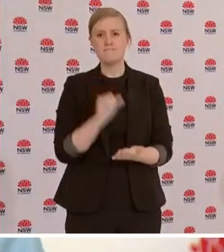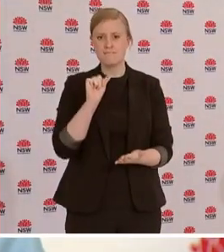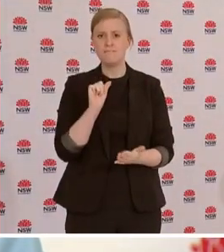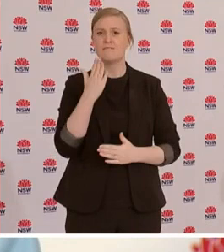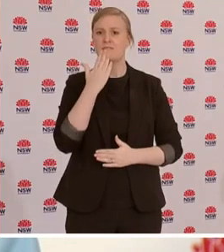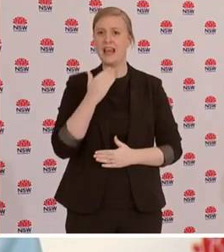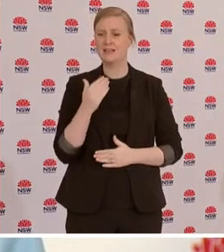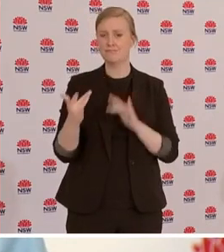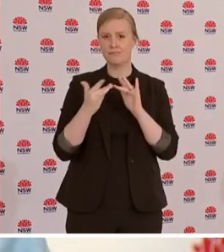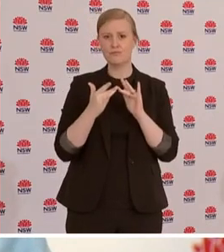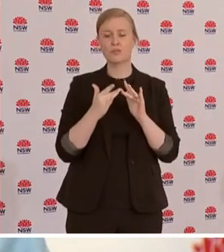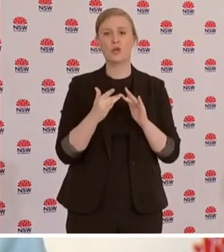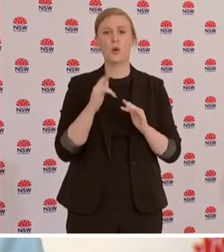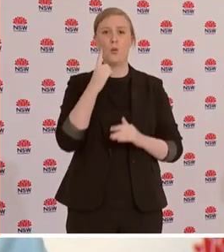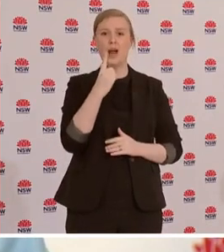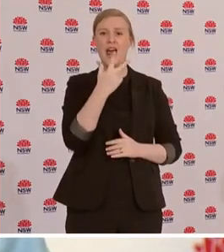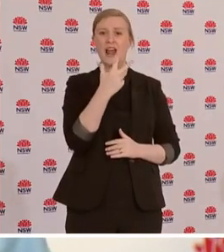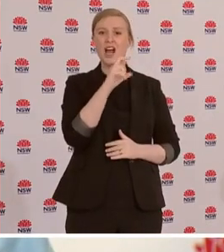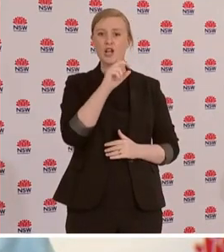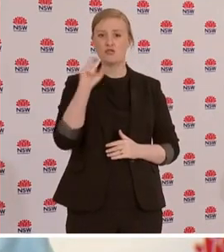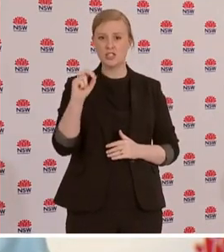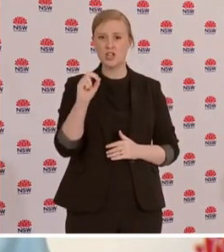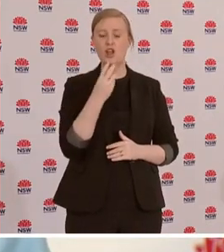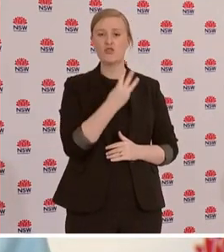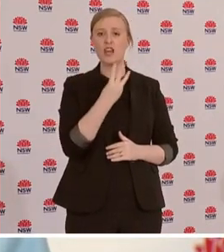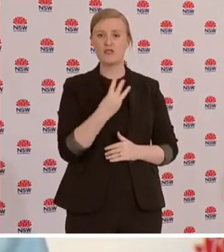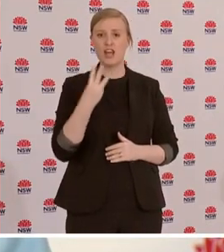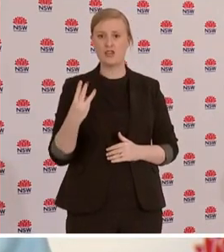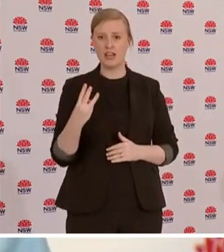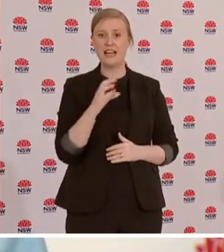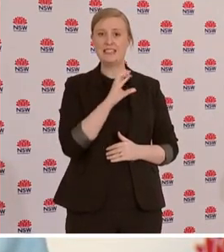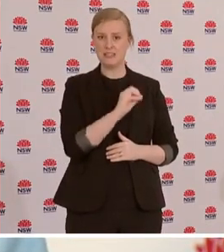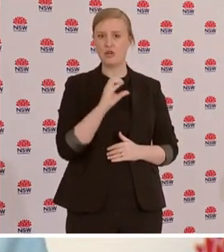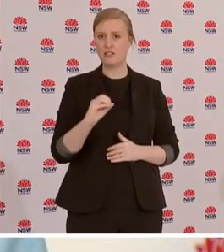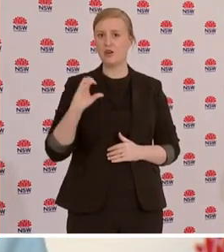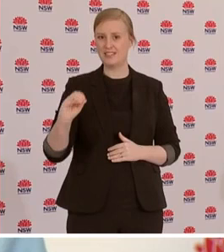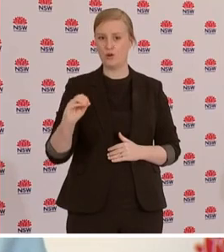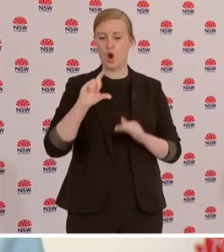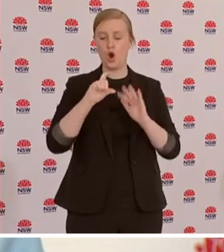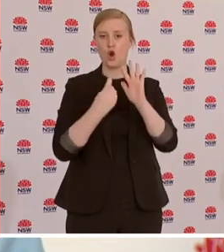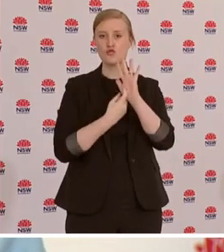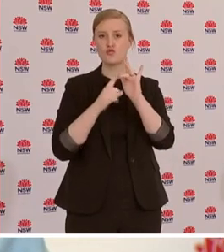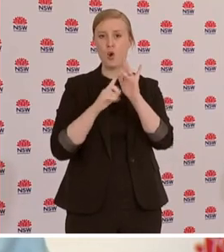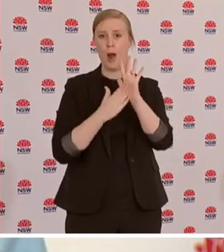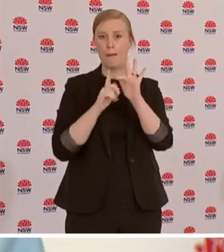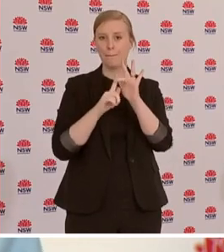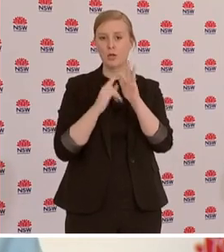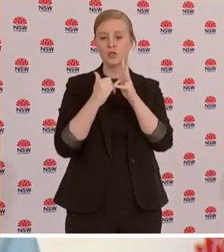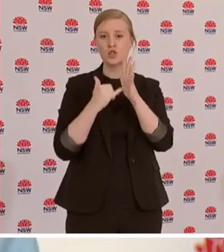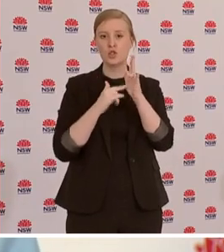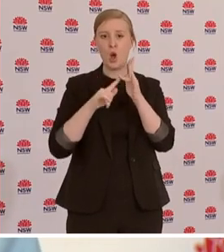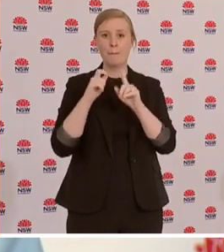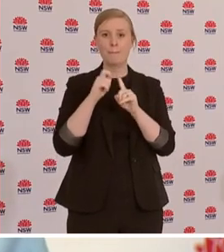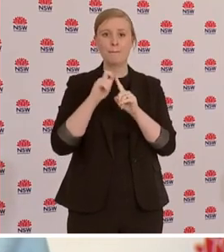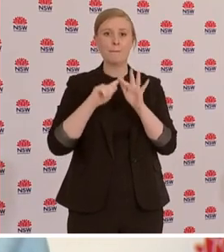-333-000 and the investigation into people's behaviour yesterday will continue for some